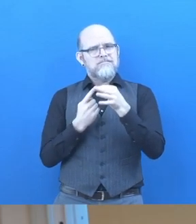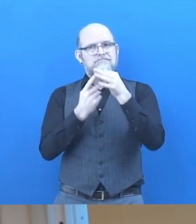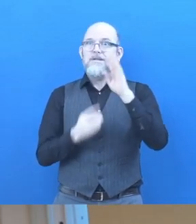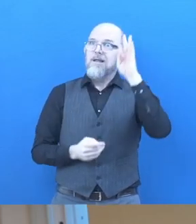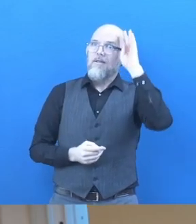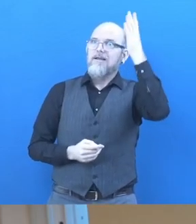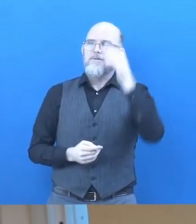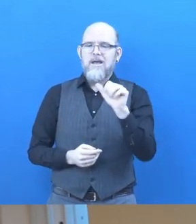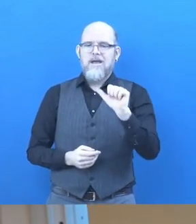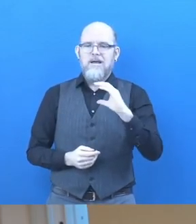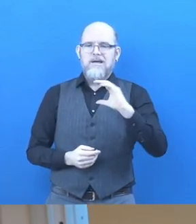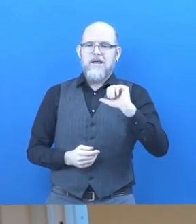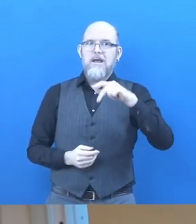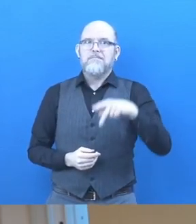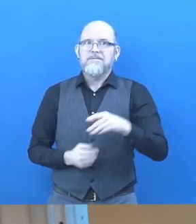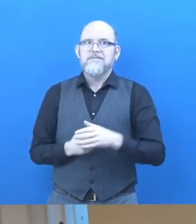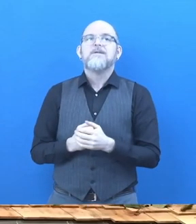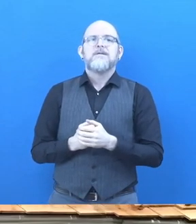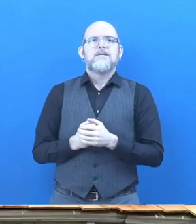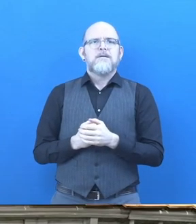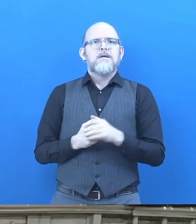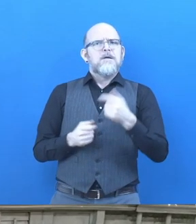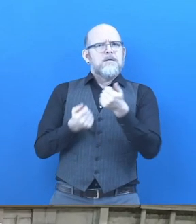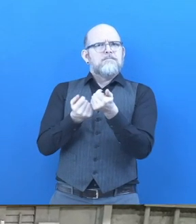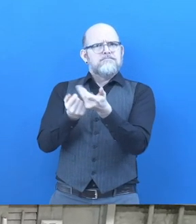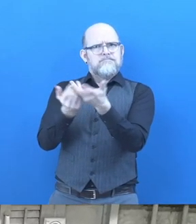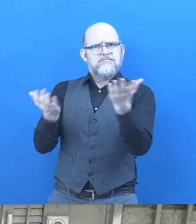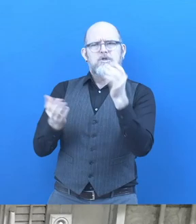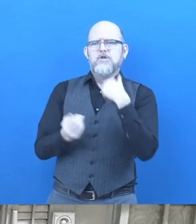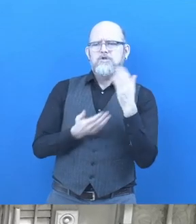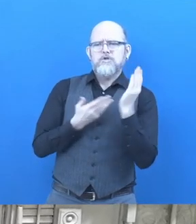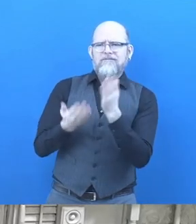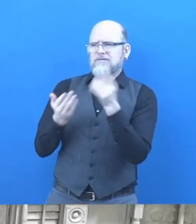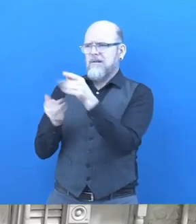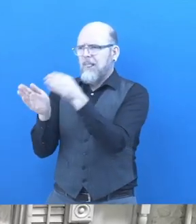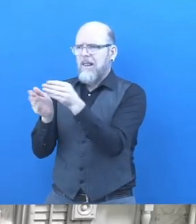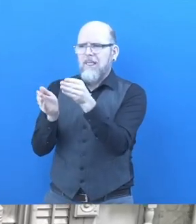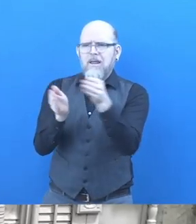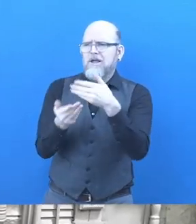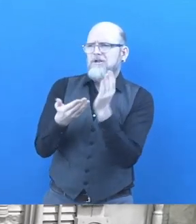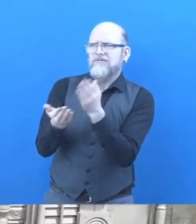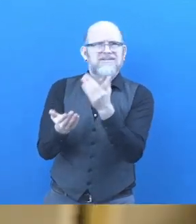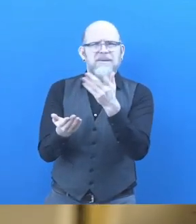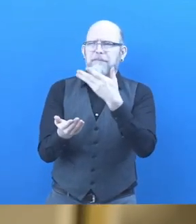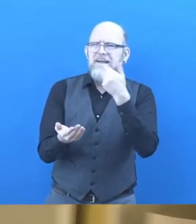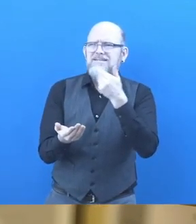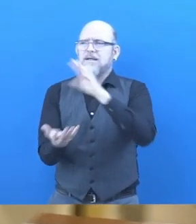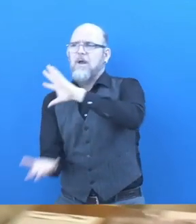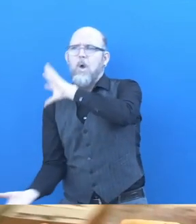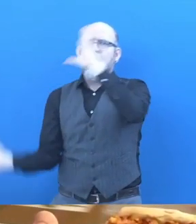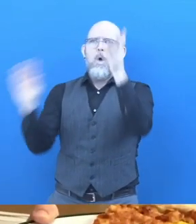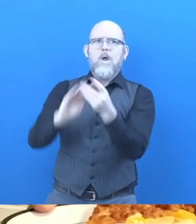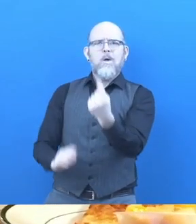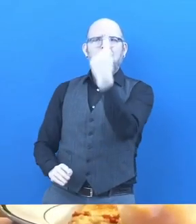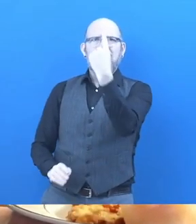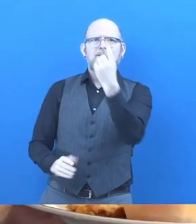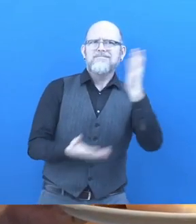Fee-for-service solutions are fragmented and narrowly focused. A comprehensive, holistic approach was needed as an alternative.